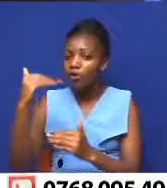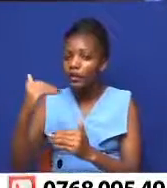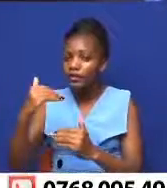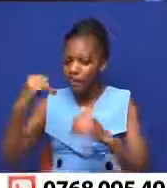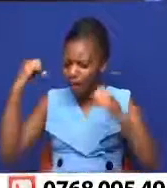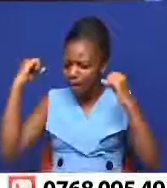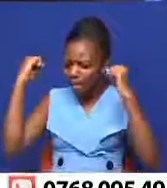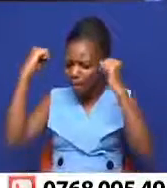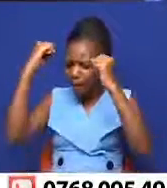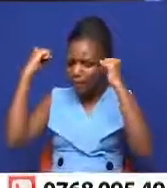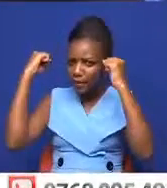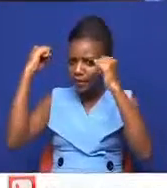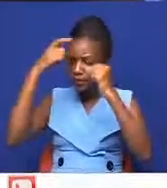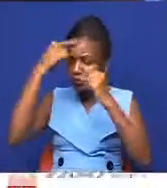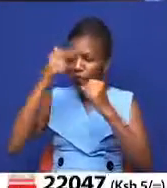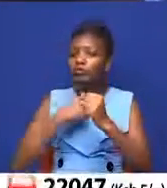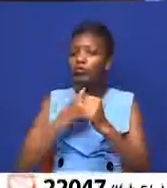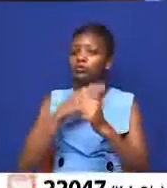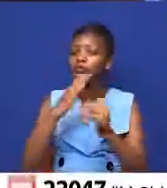presidential.